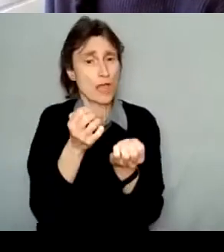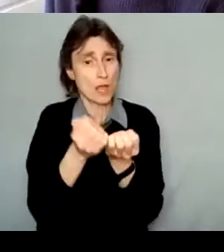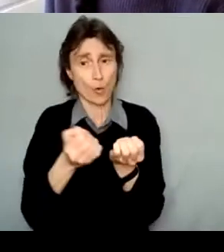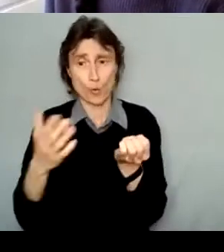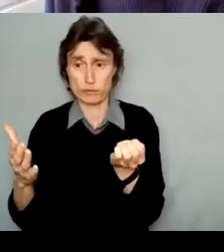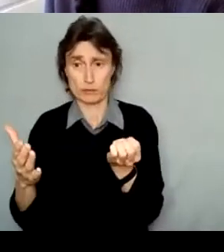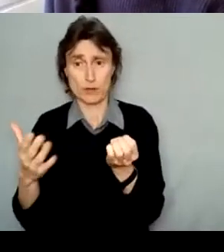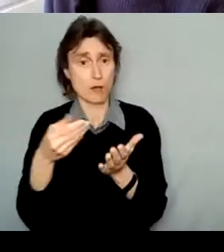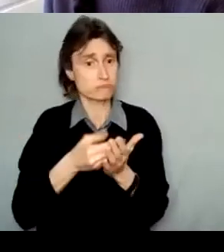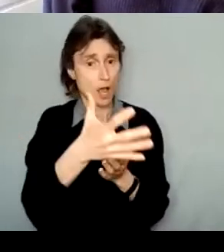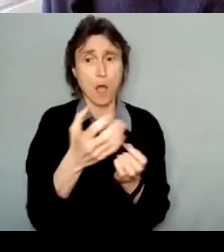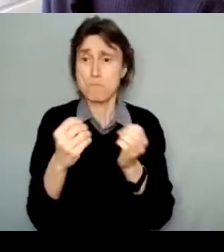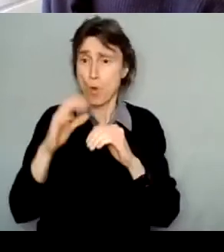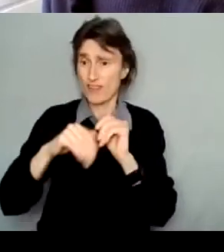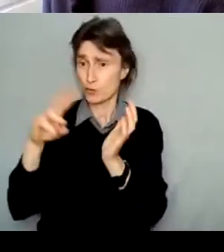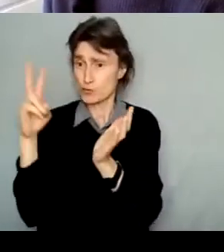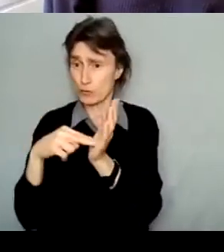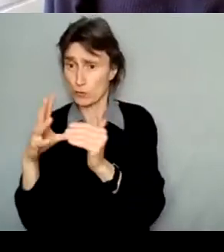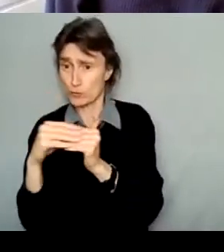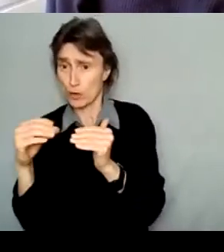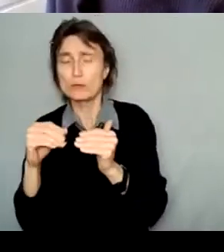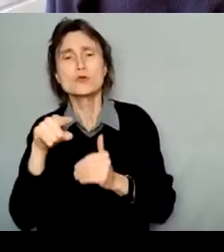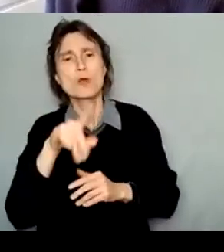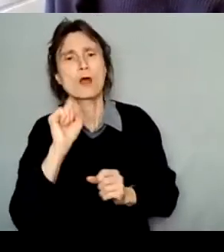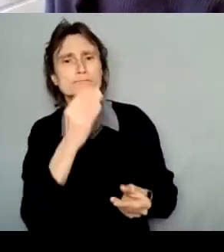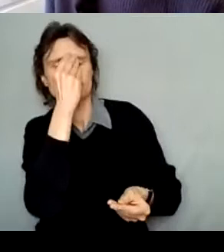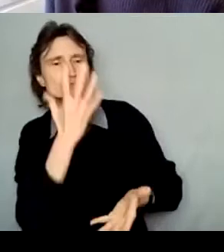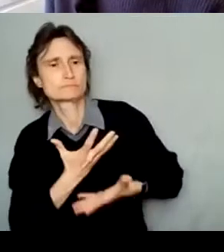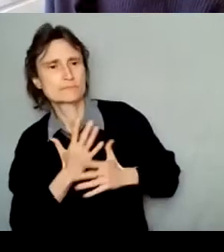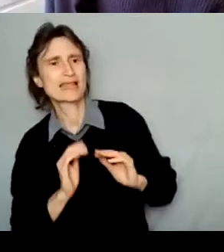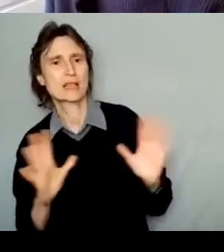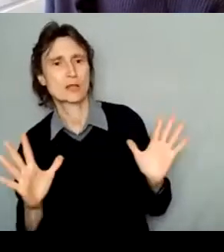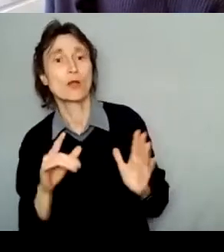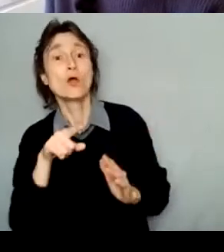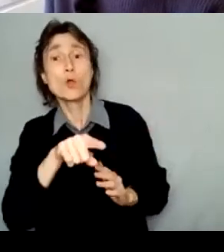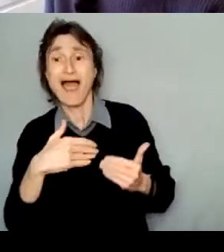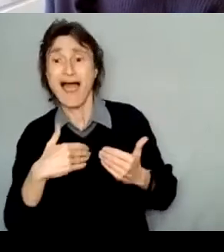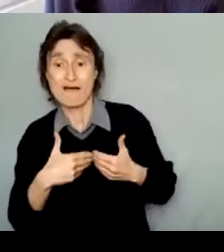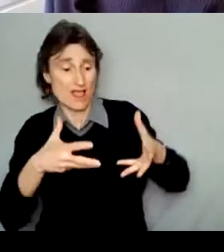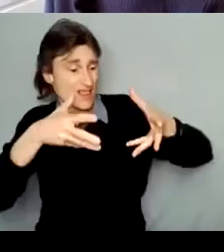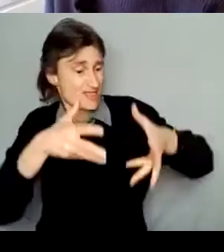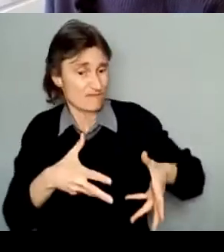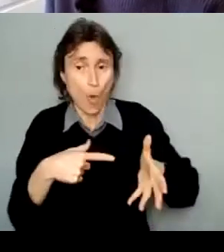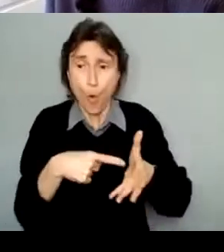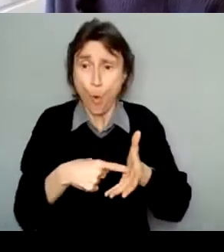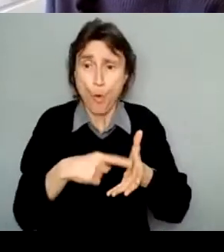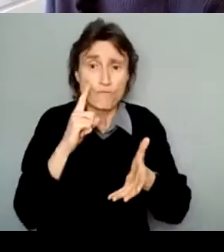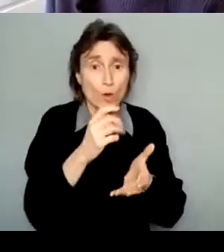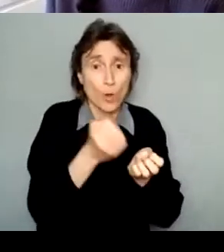$2,000, you'll need to clearly show how the remainder or difference will be covered by other revenues in your project budget.